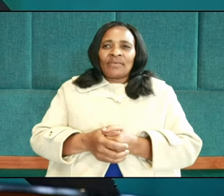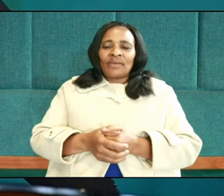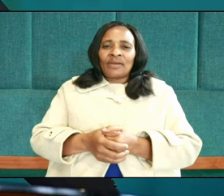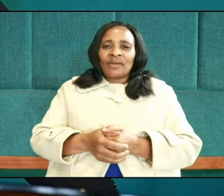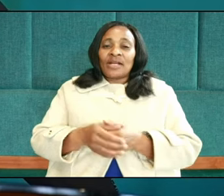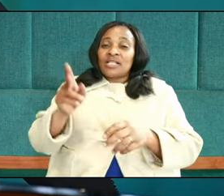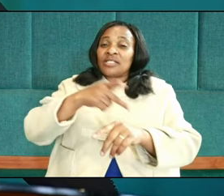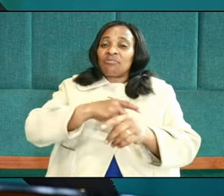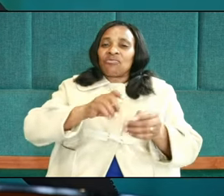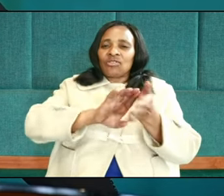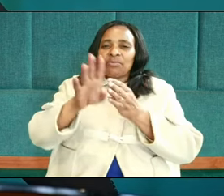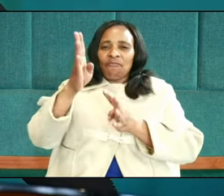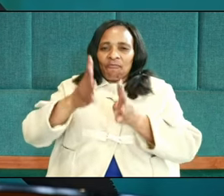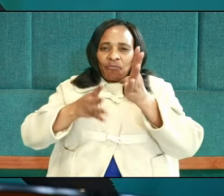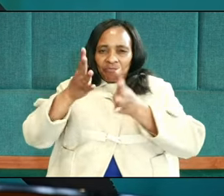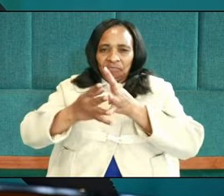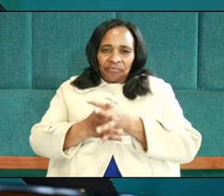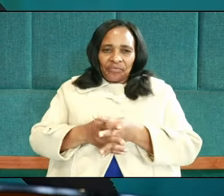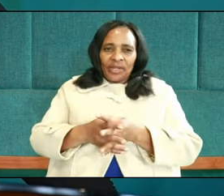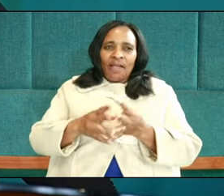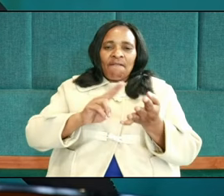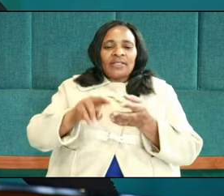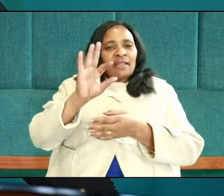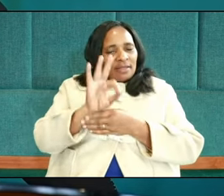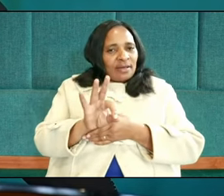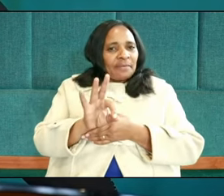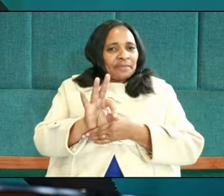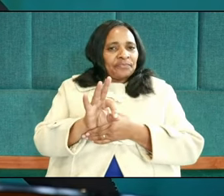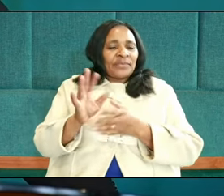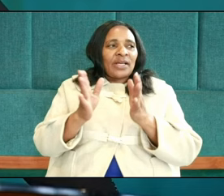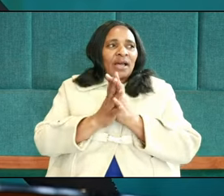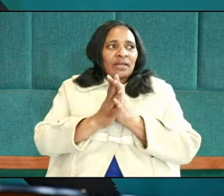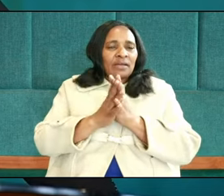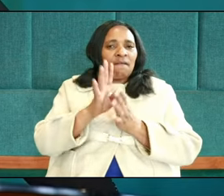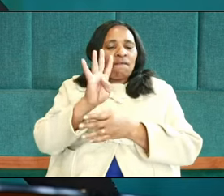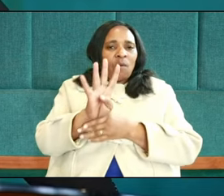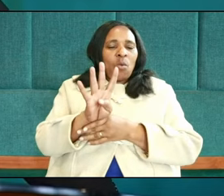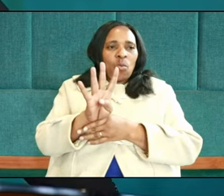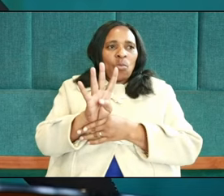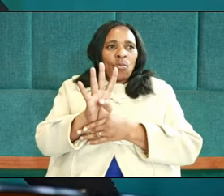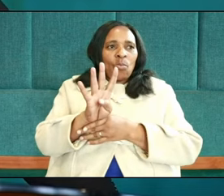Psalm 44, verses 3 and 4.